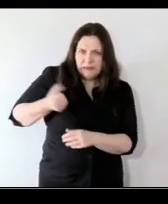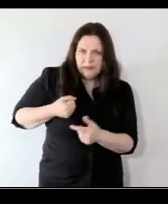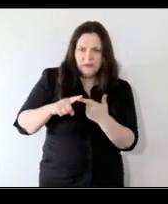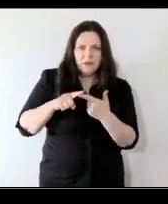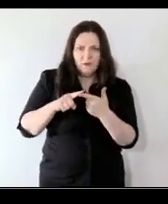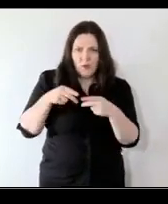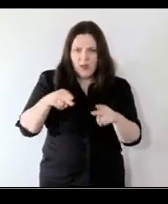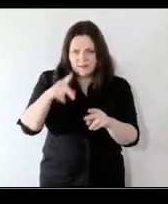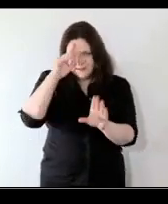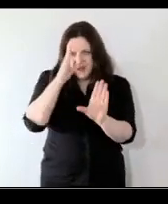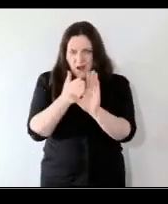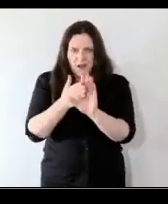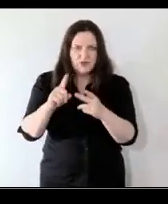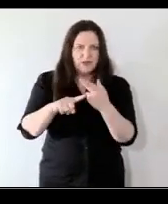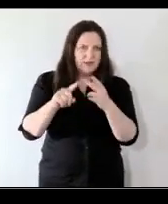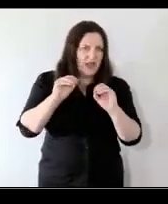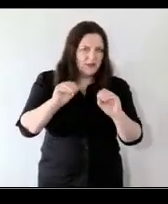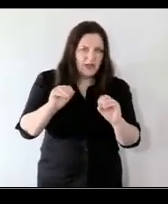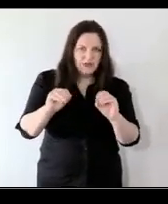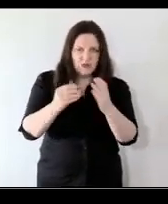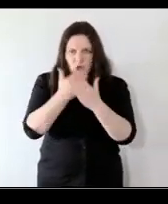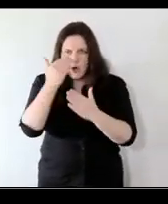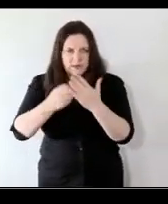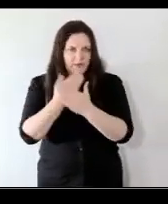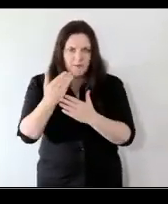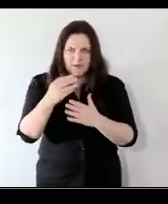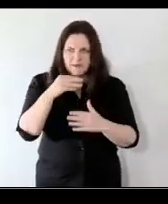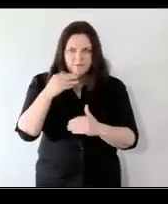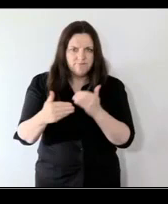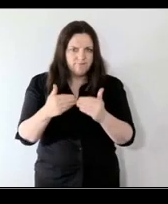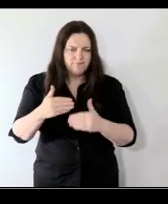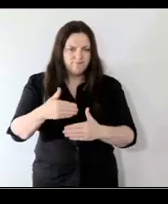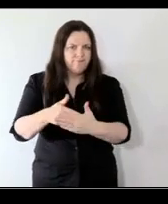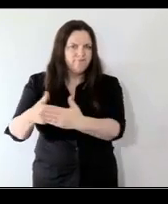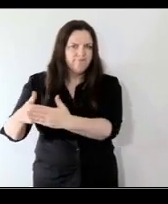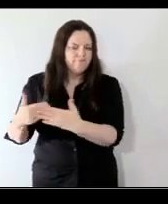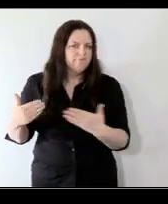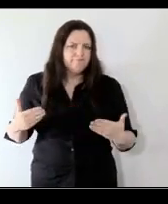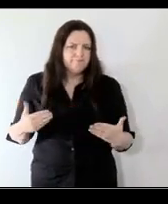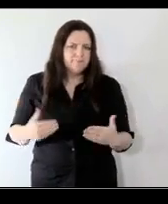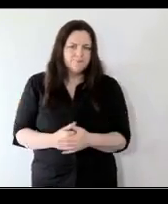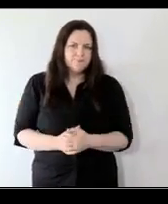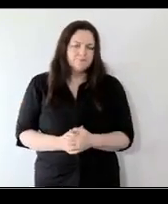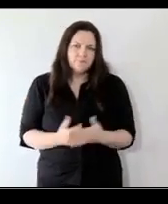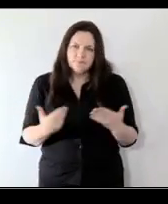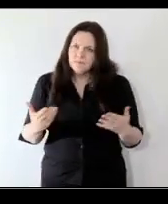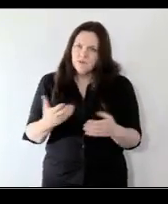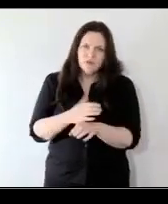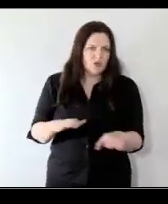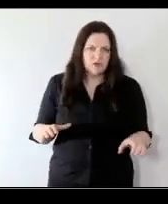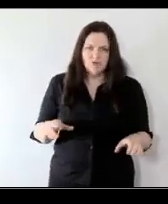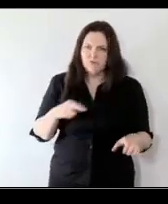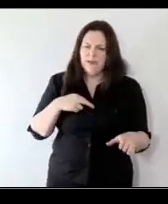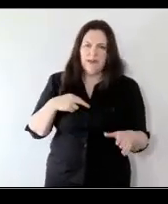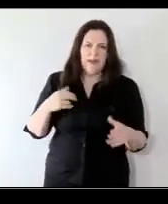in educational and learning and developmental ways you know our children were suddenly